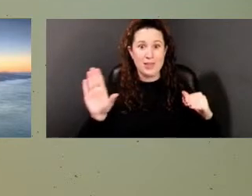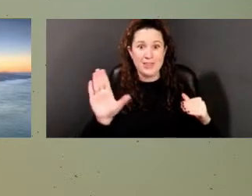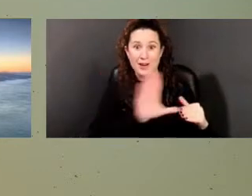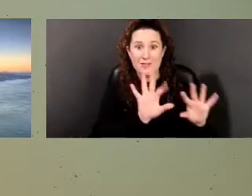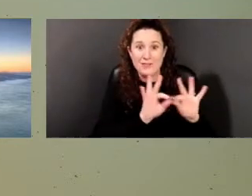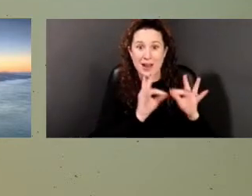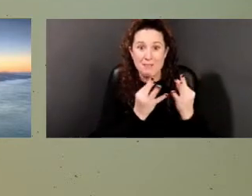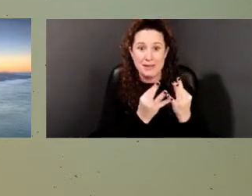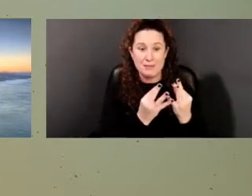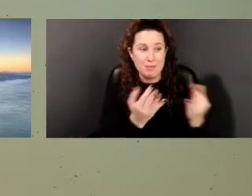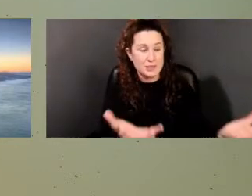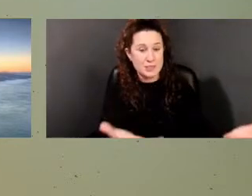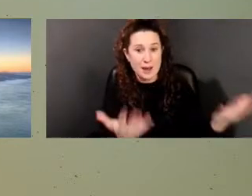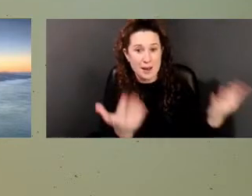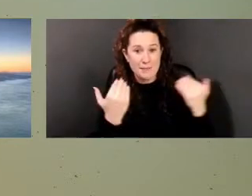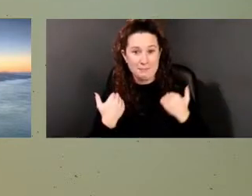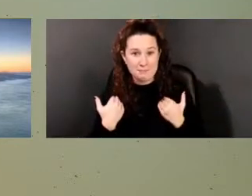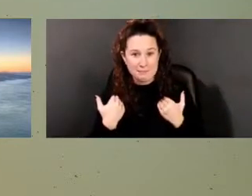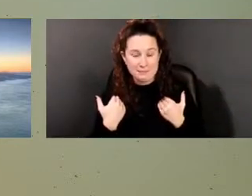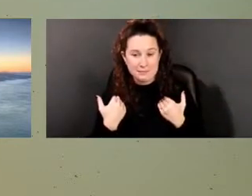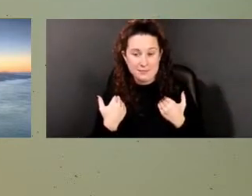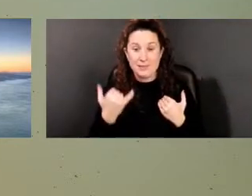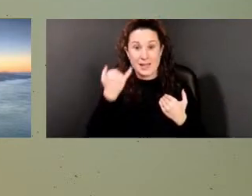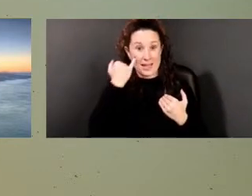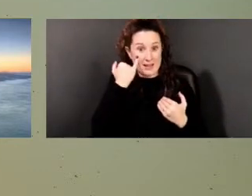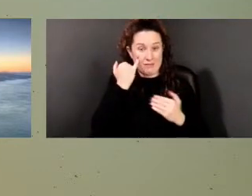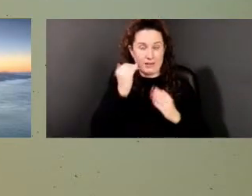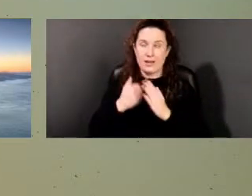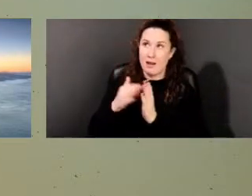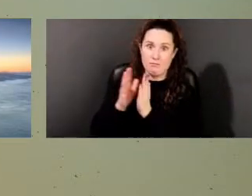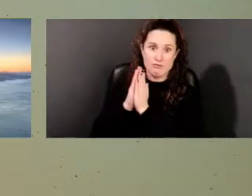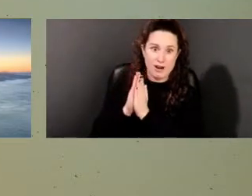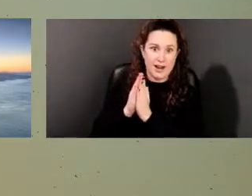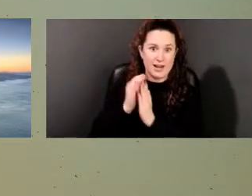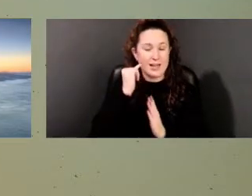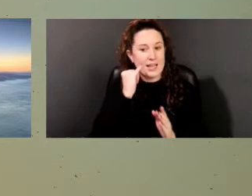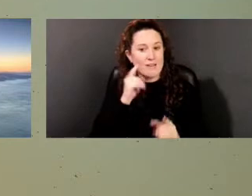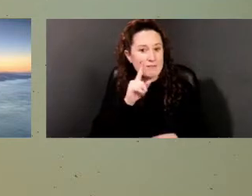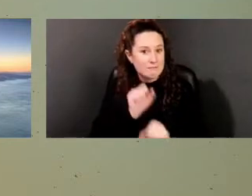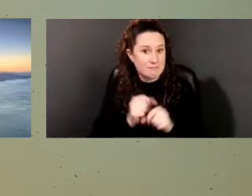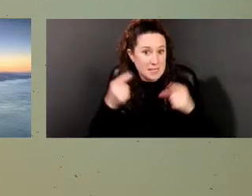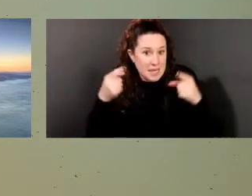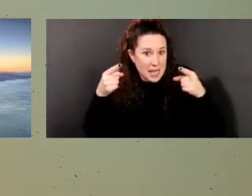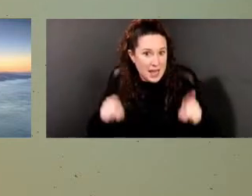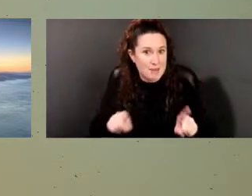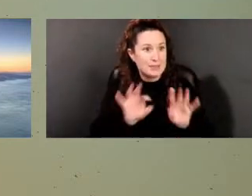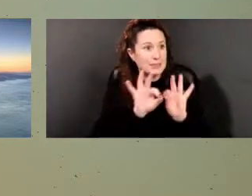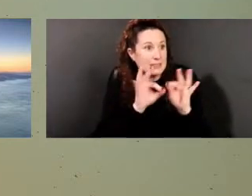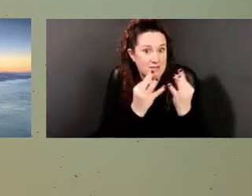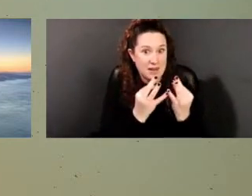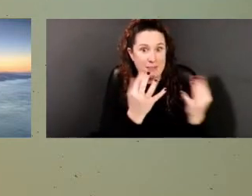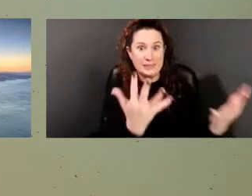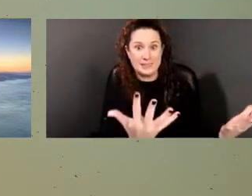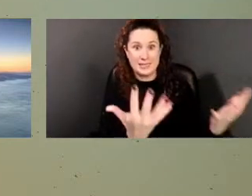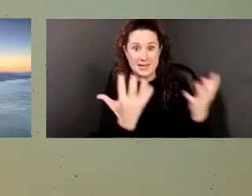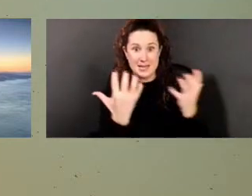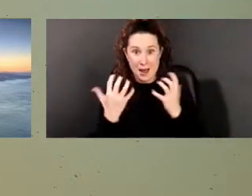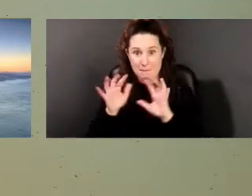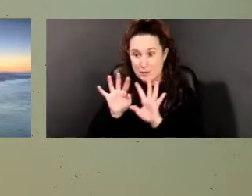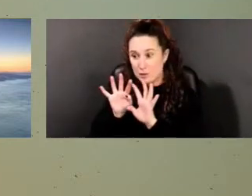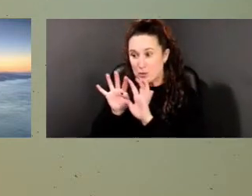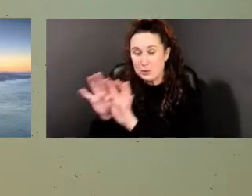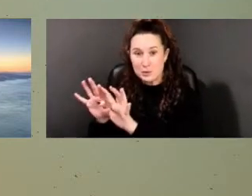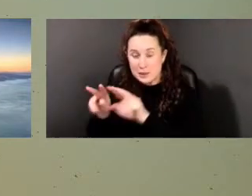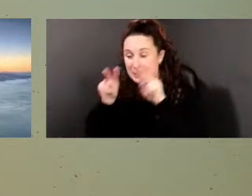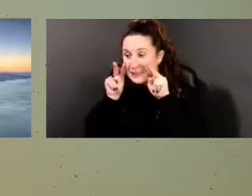that happens, that people will come forward and have the interest to, to